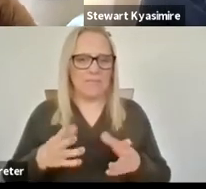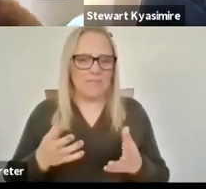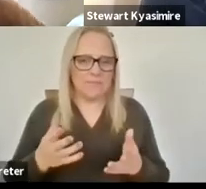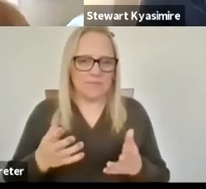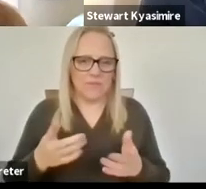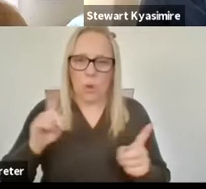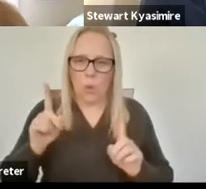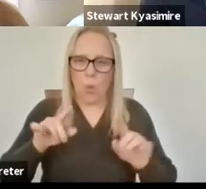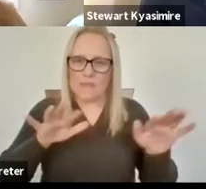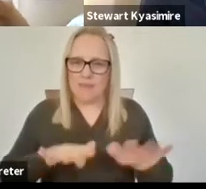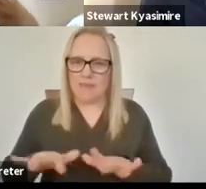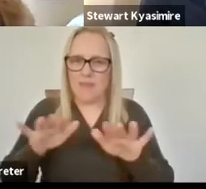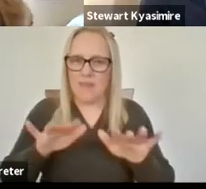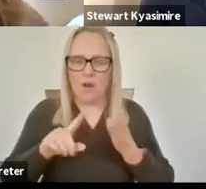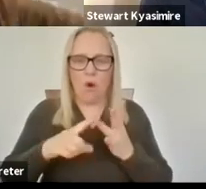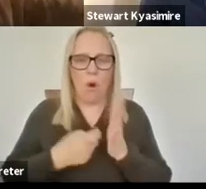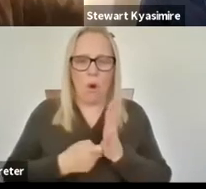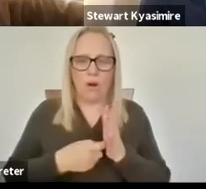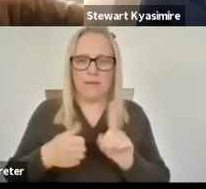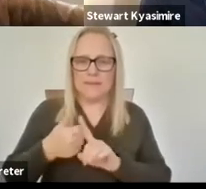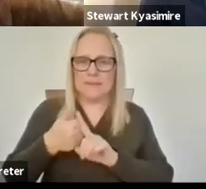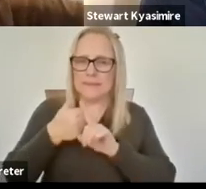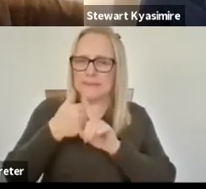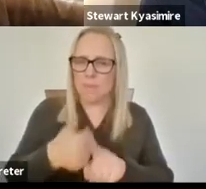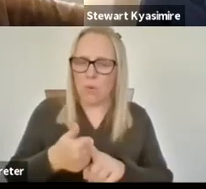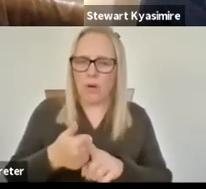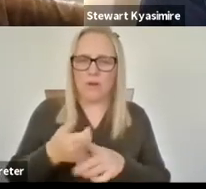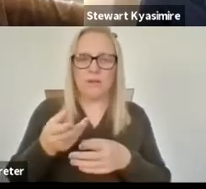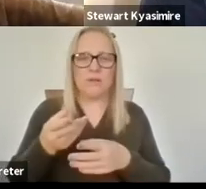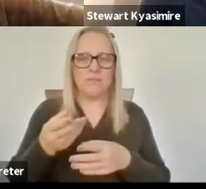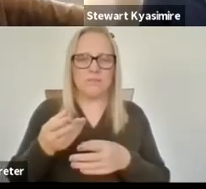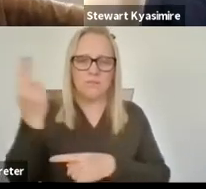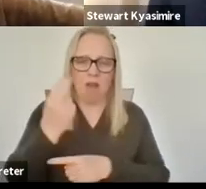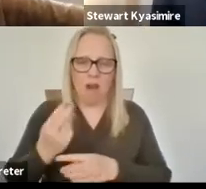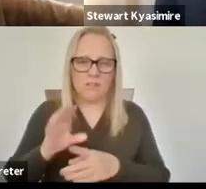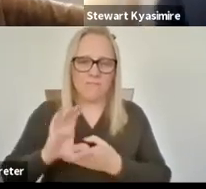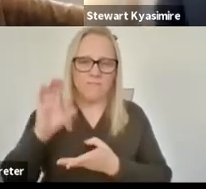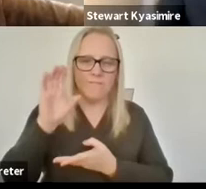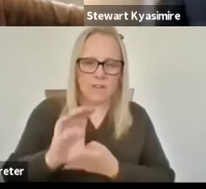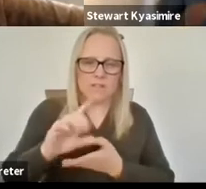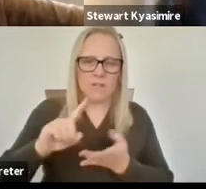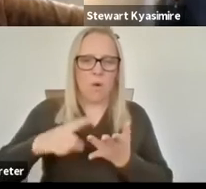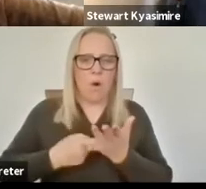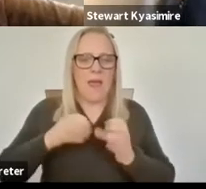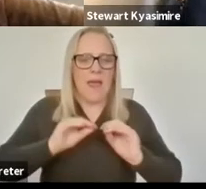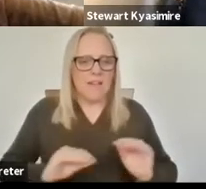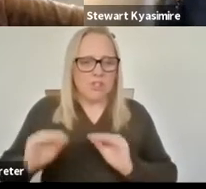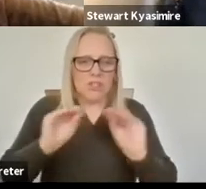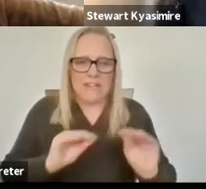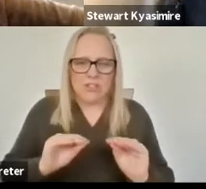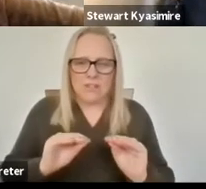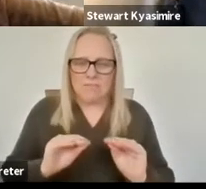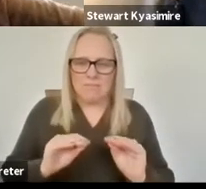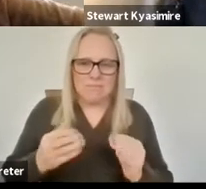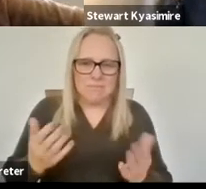um either arts funding or educational purposes or thoughts please um does anybody want to